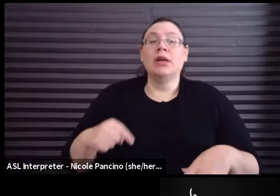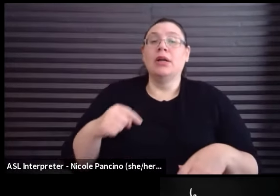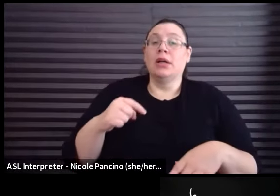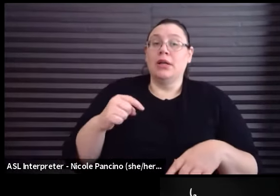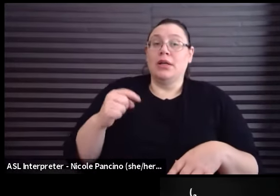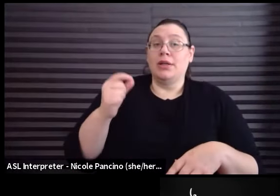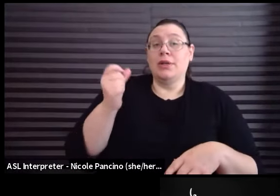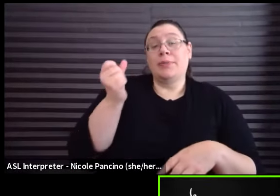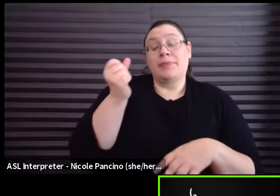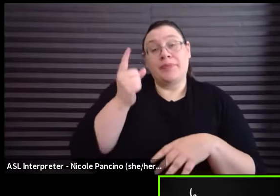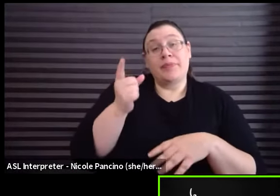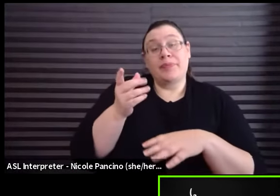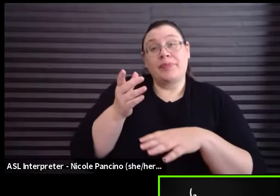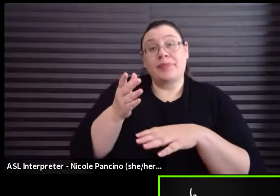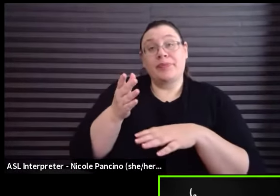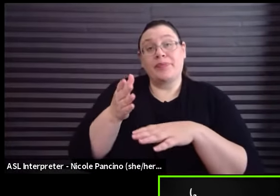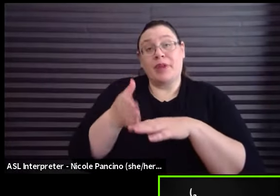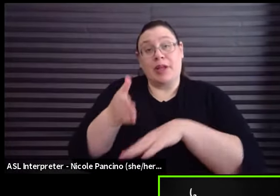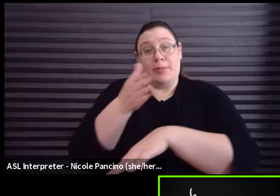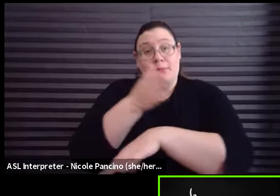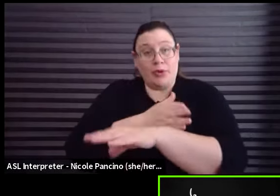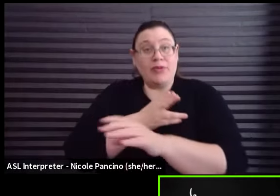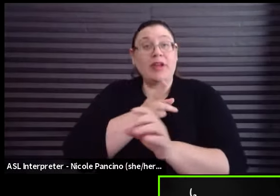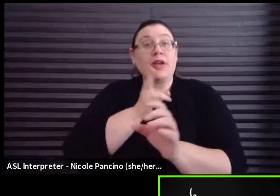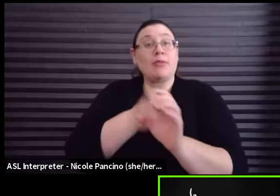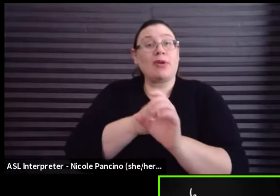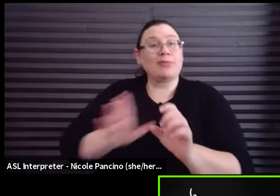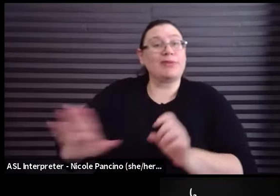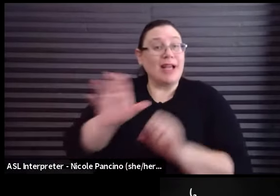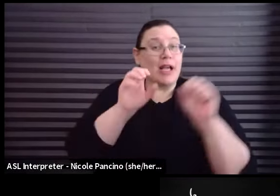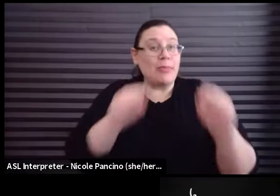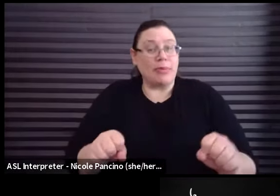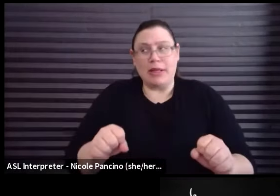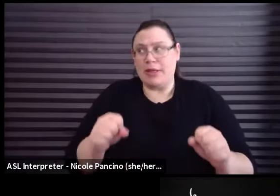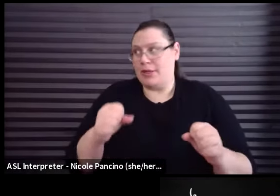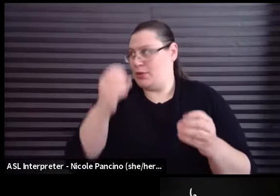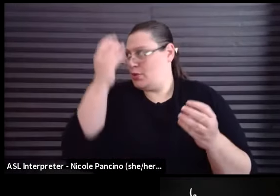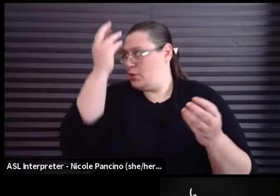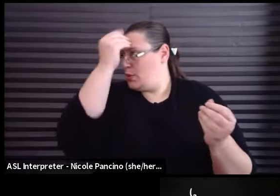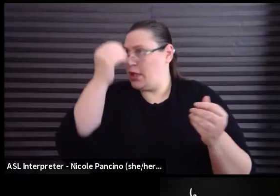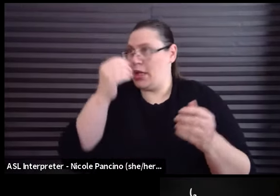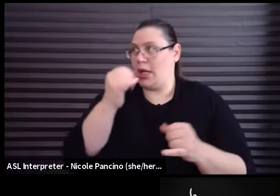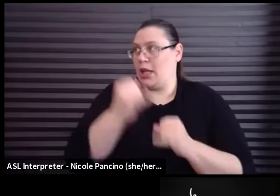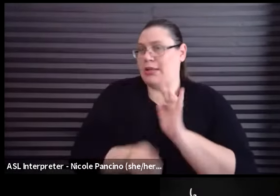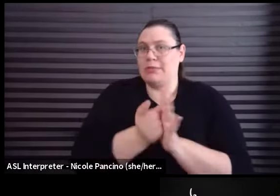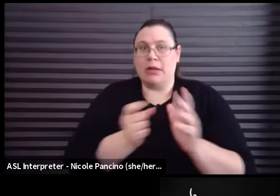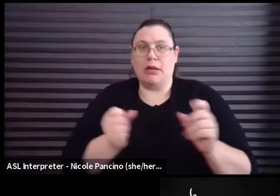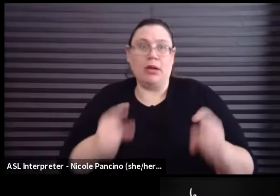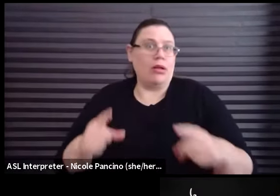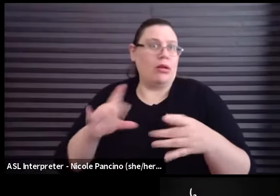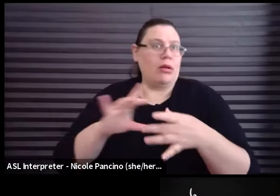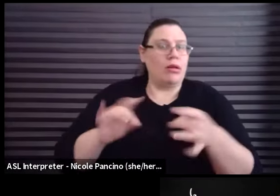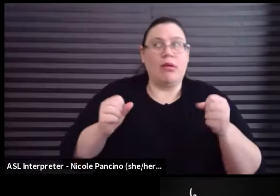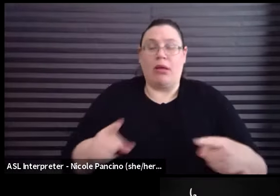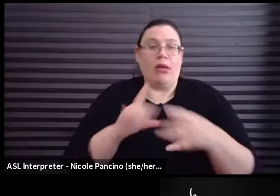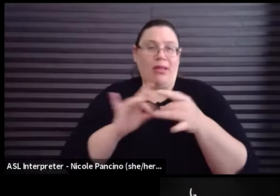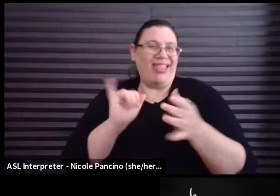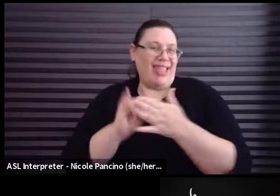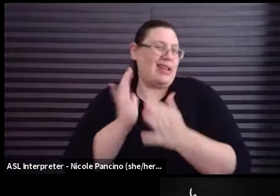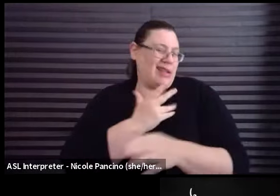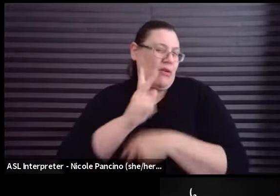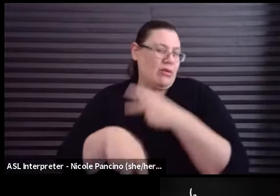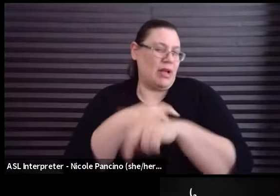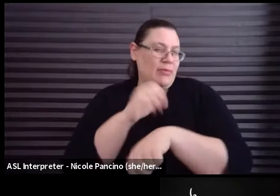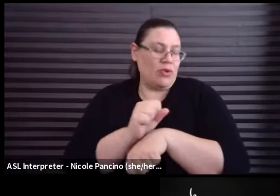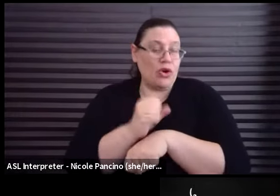participants' abilities to think on their feet, that's really the kind of work that we're doing today. So if you're